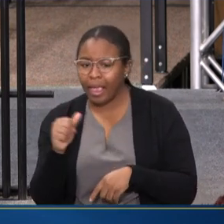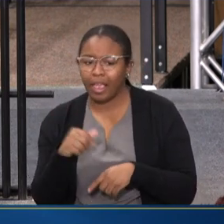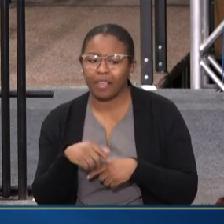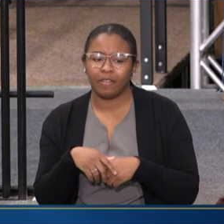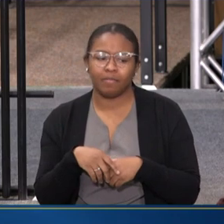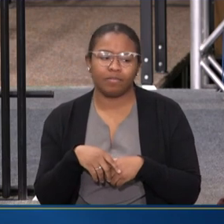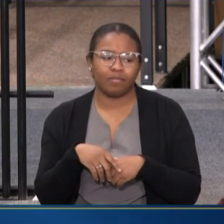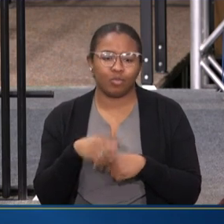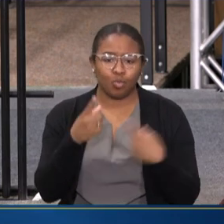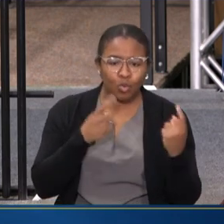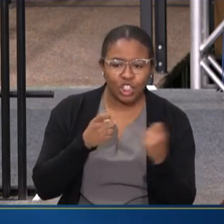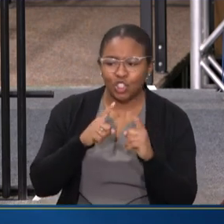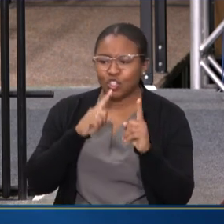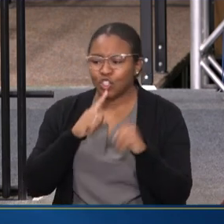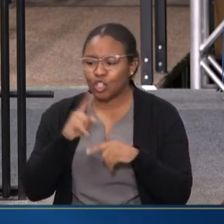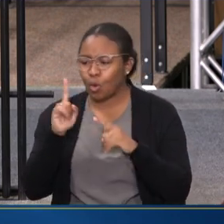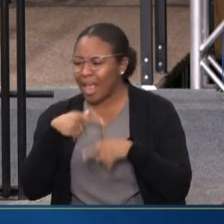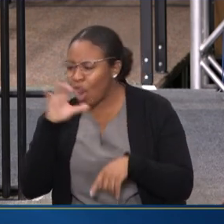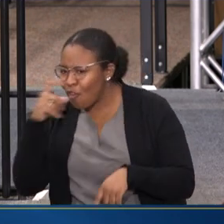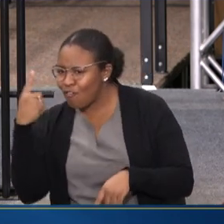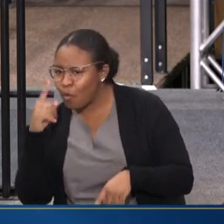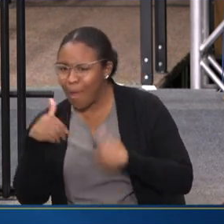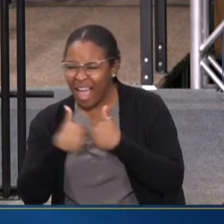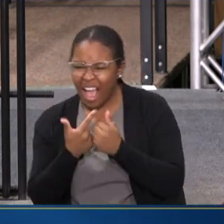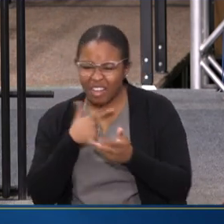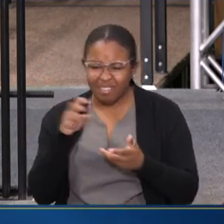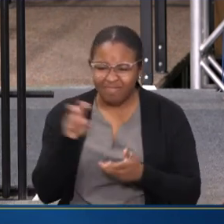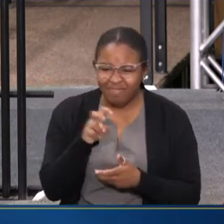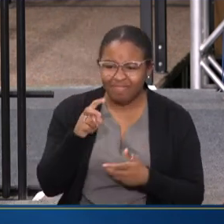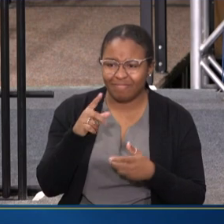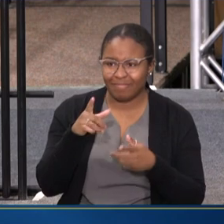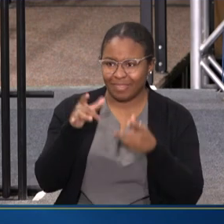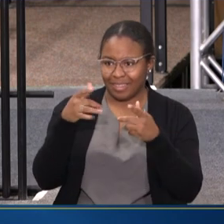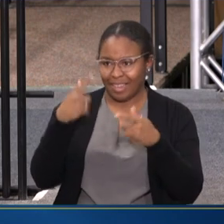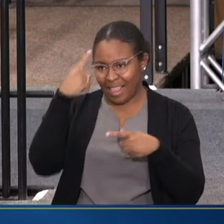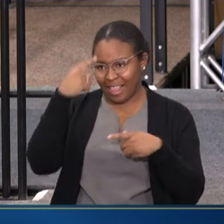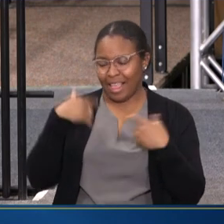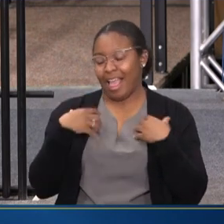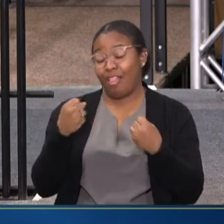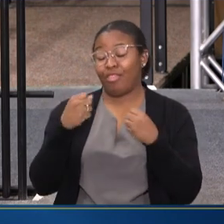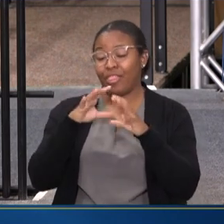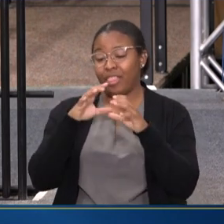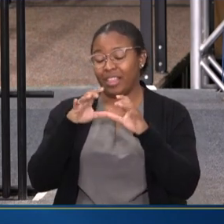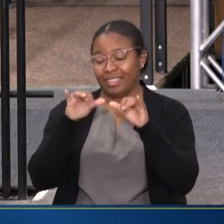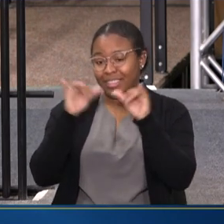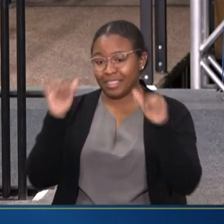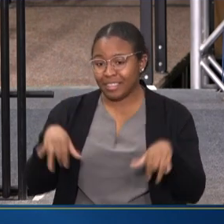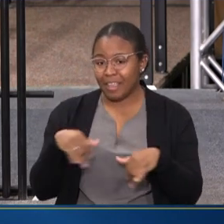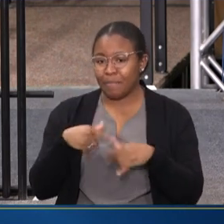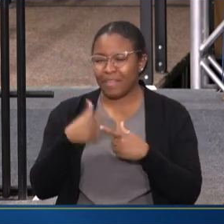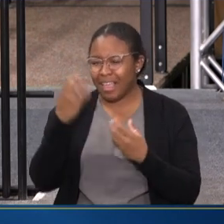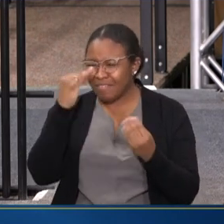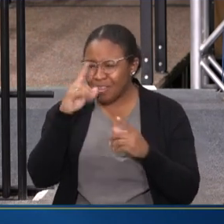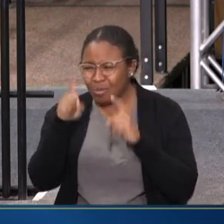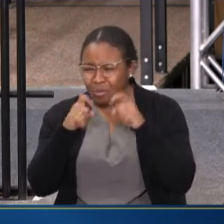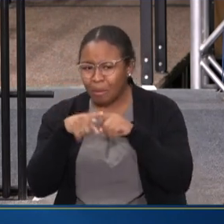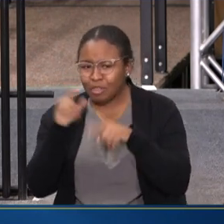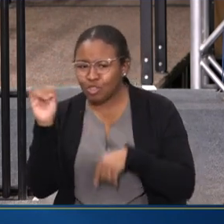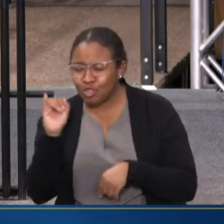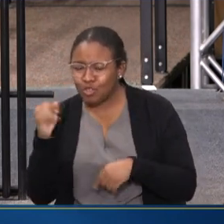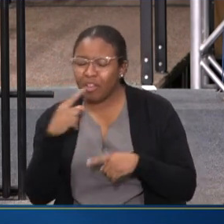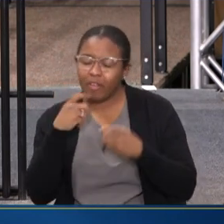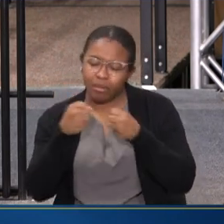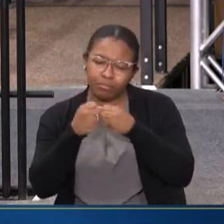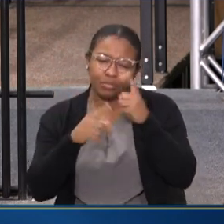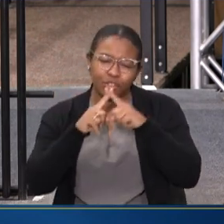AROUND SORT OF WHAT TO LOOK FOR, HOW TO NAVIGATE HEALTH CARE SYSTEMS, INFORMATION ABOUT INSURANCE STATUS, EVEN INFORMATION ABOUT